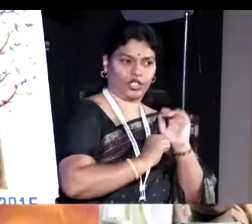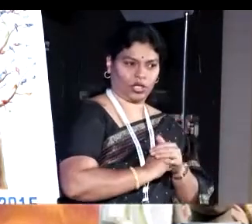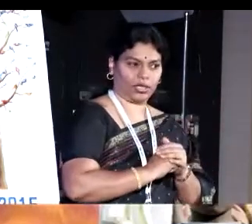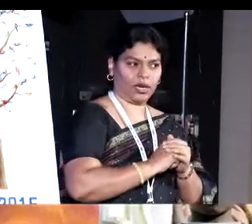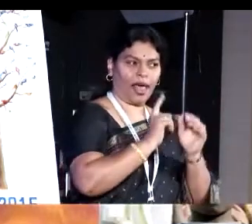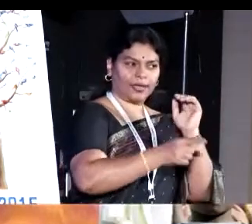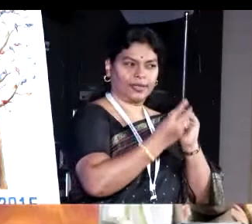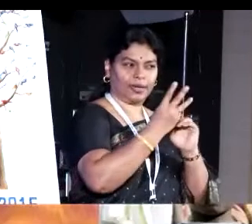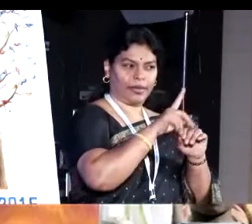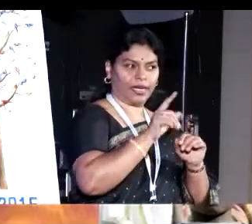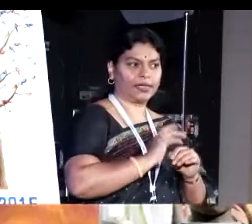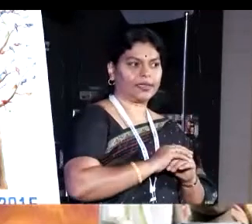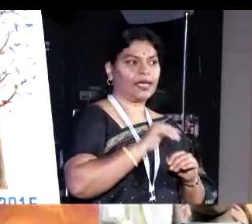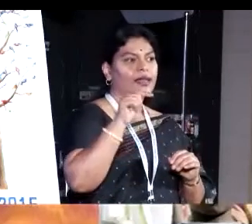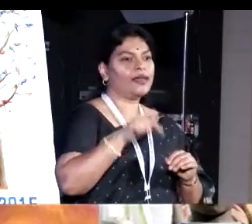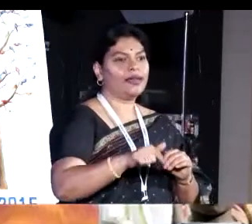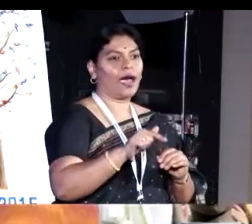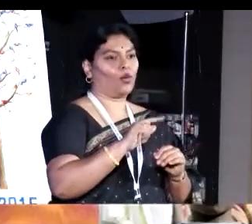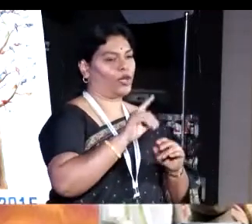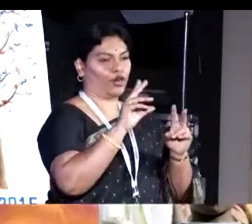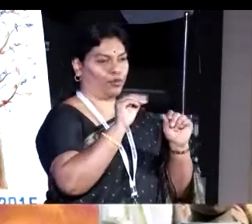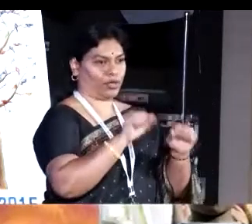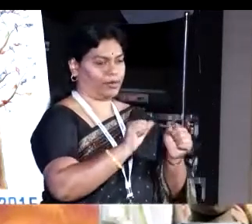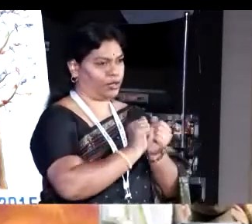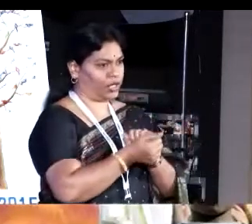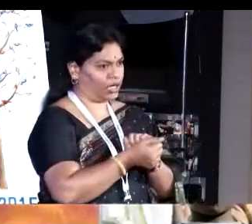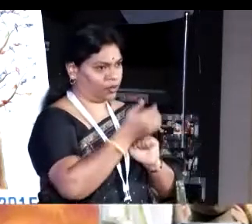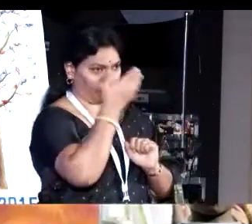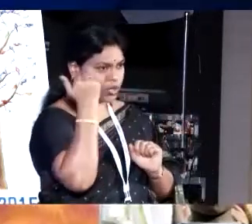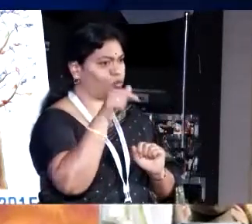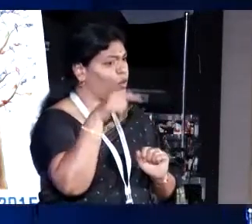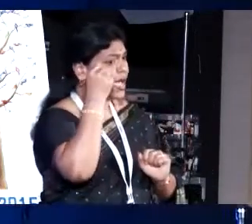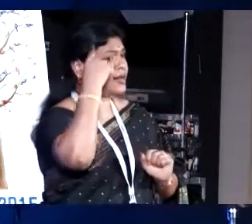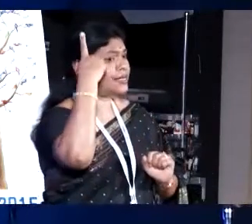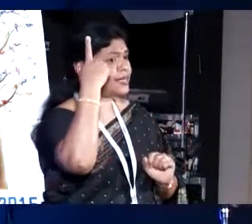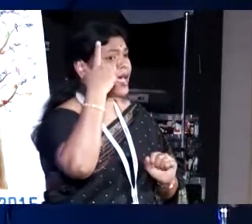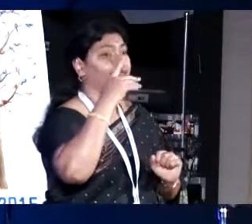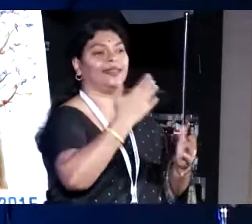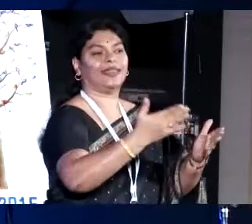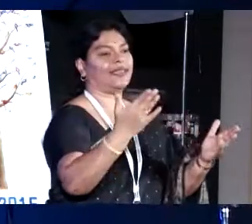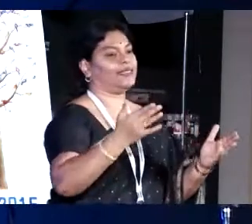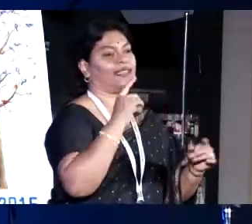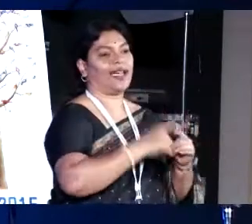we are not able to change even a single picture because we understand that things are not changed.